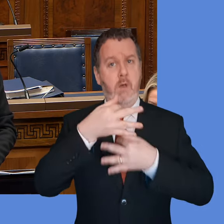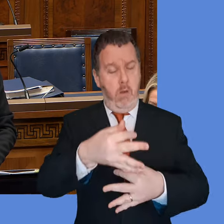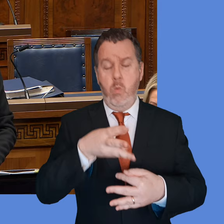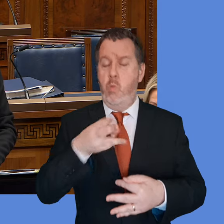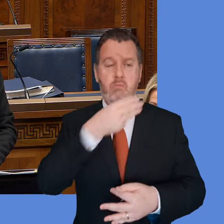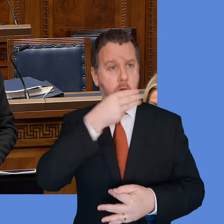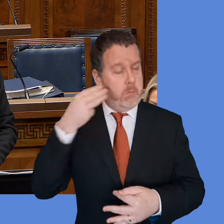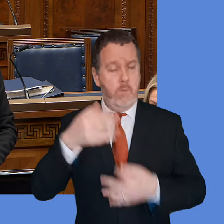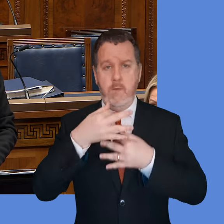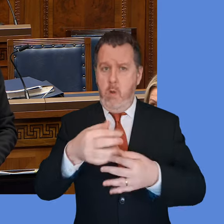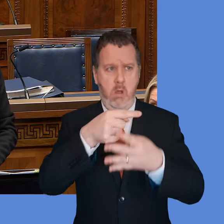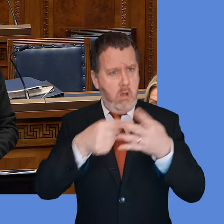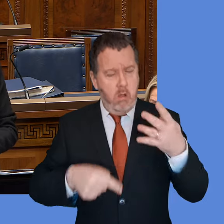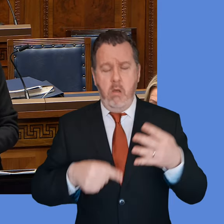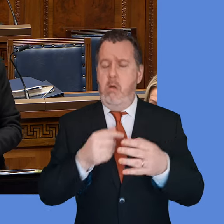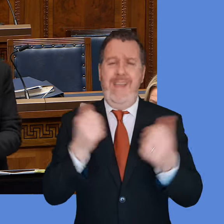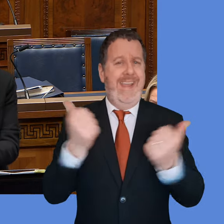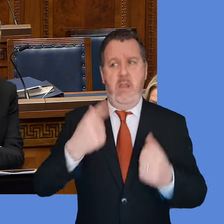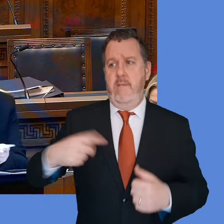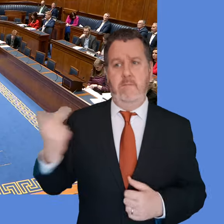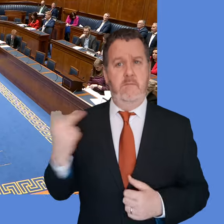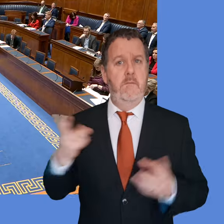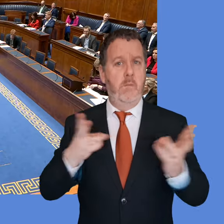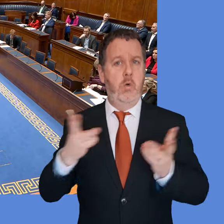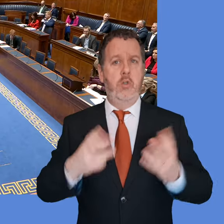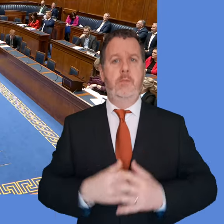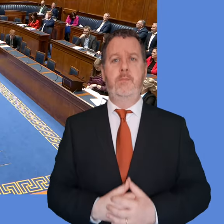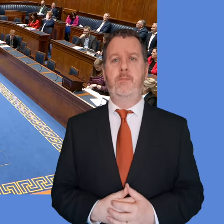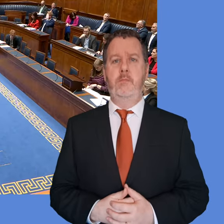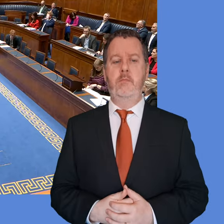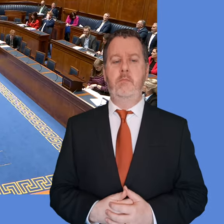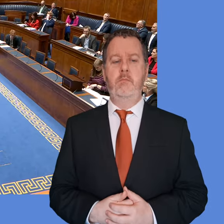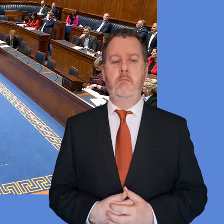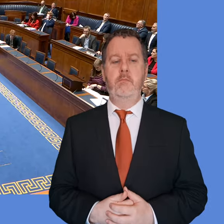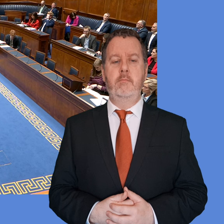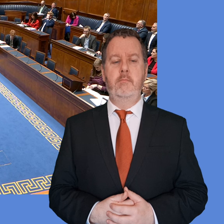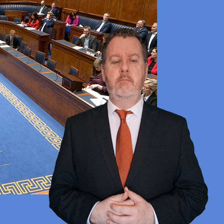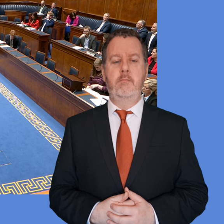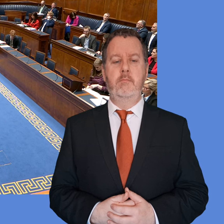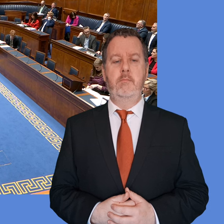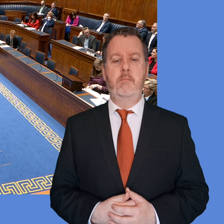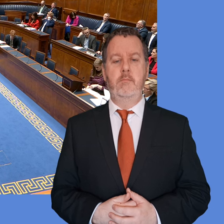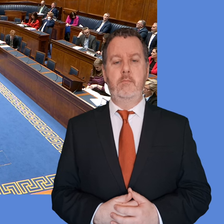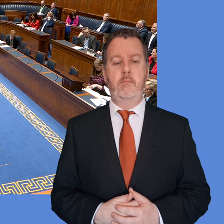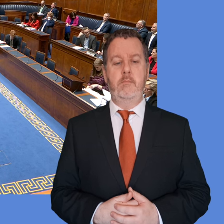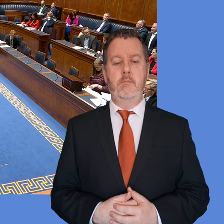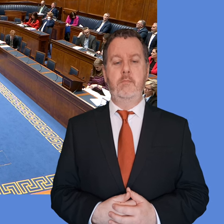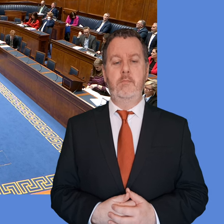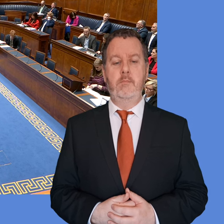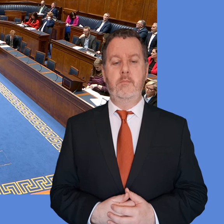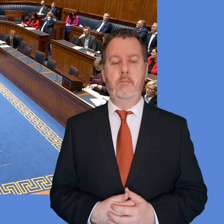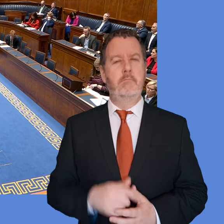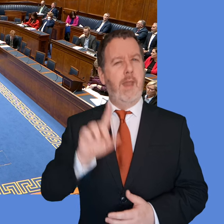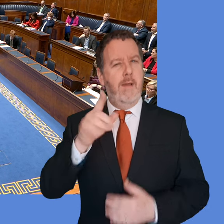delivering on this pledge in all aspects of our public duties. Mr. Alistair. Mr. Alistair. Alistair. Let me make the follow-up question very clear.